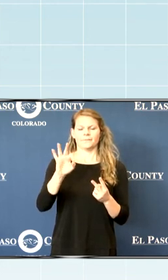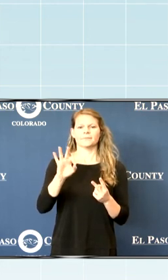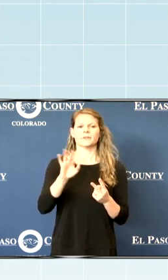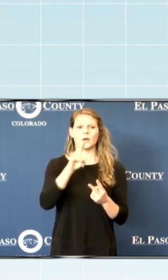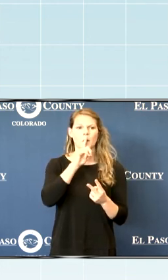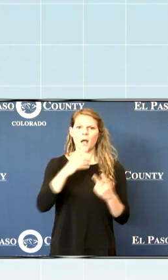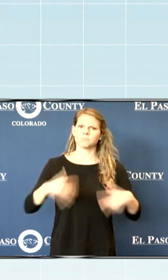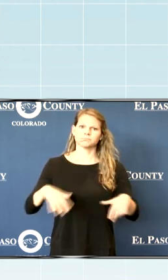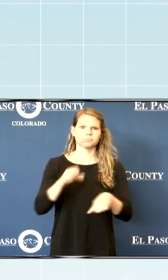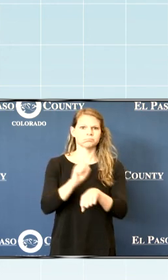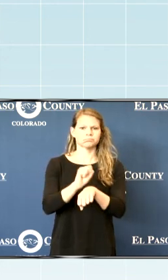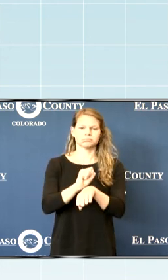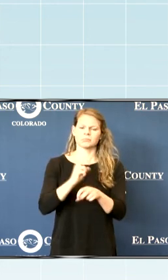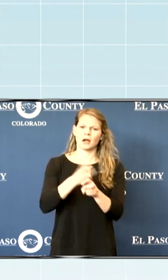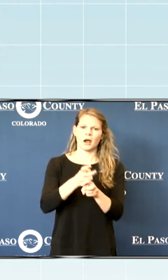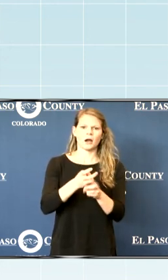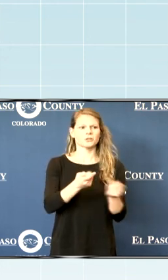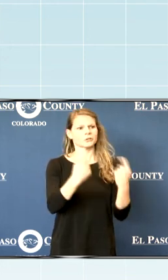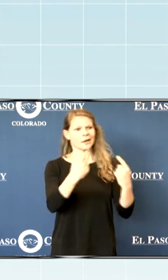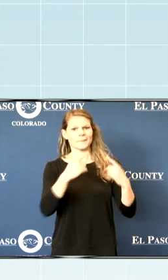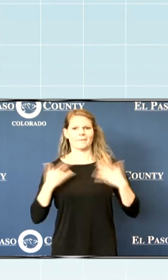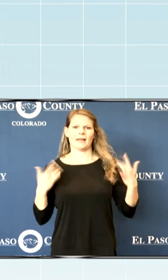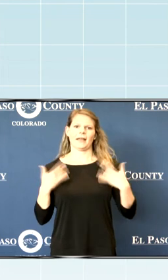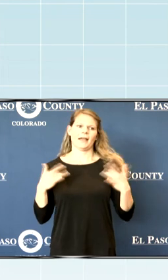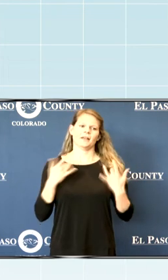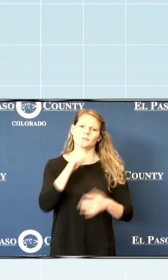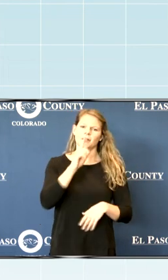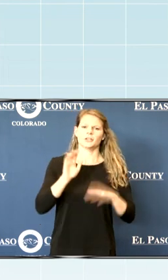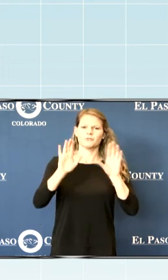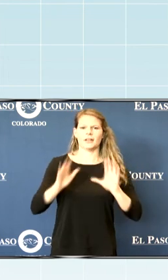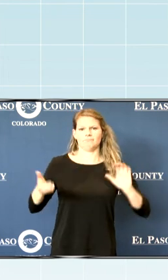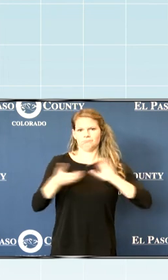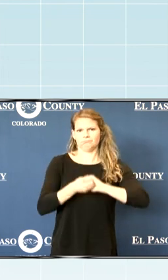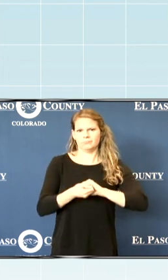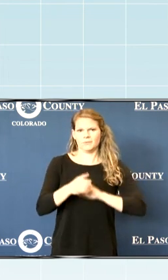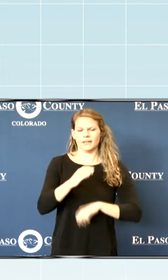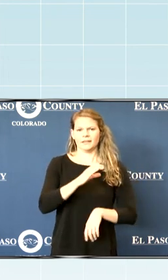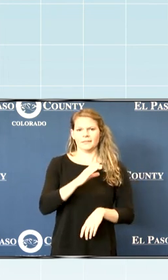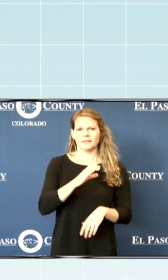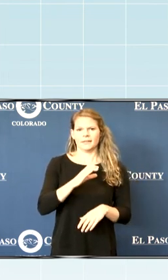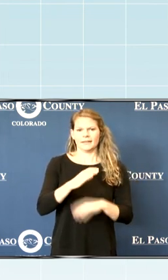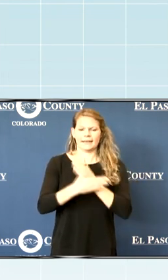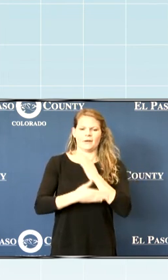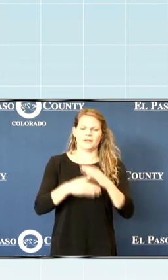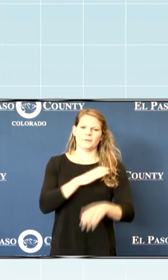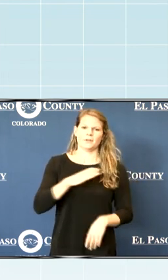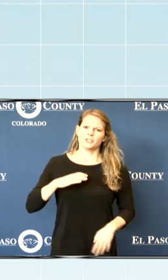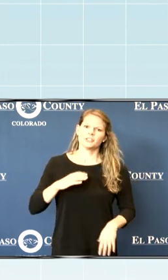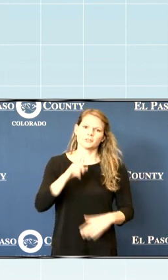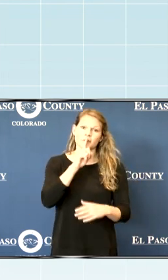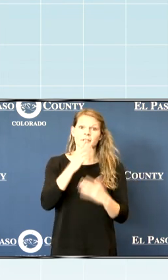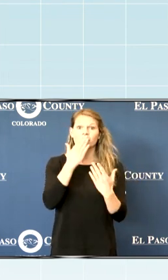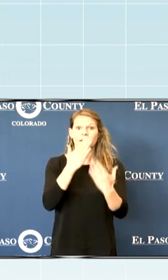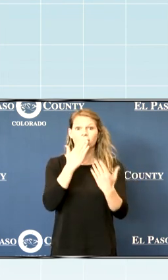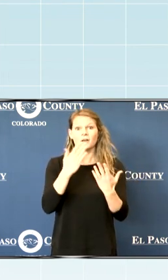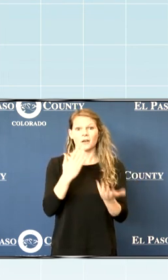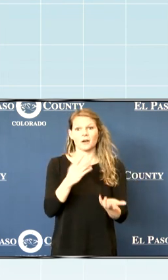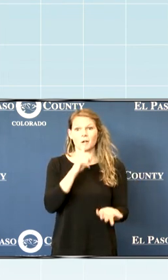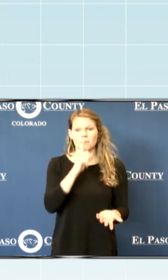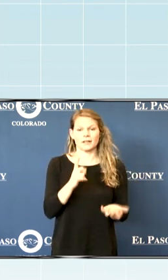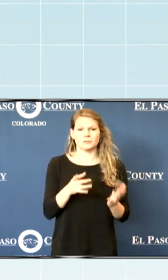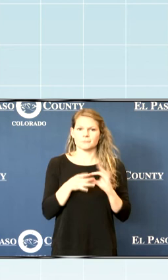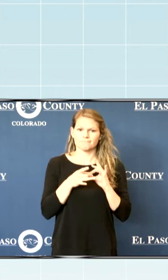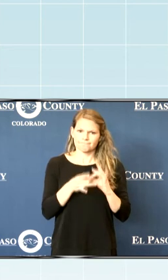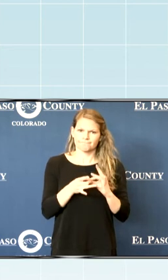where there's tours or coming to our events. We have a great partnership with the county commissioners and I'm grateful to have that. And this is just another step in that relationship.